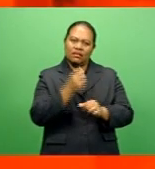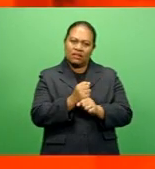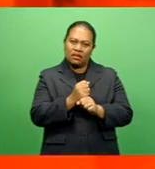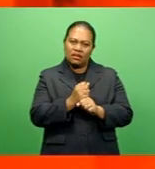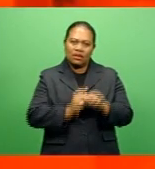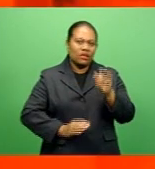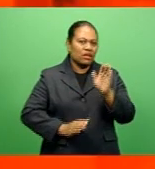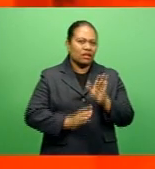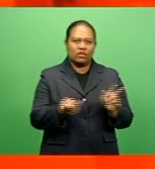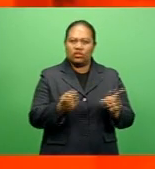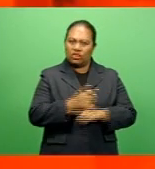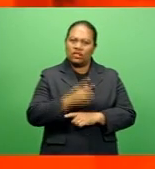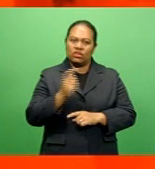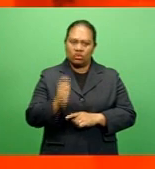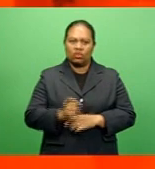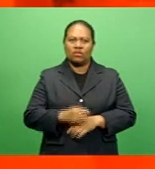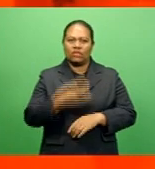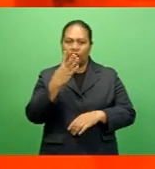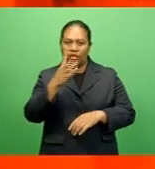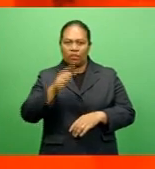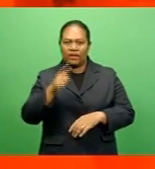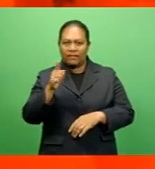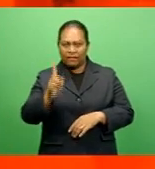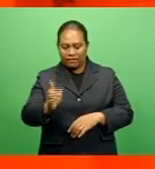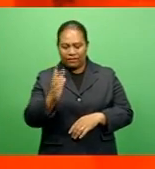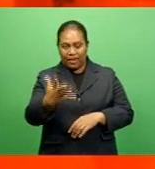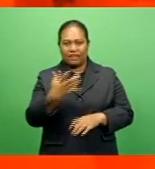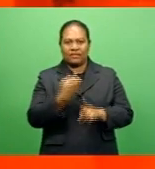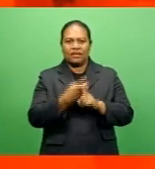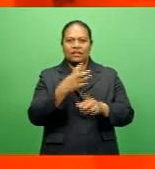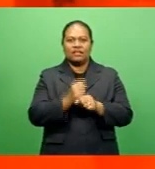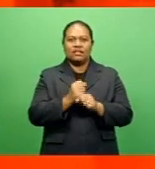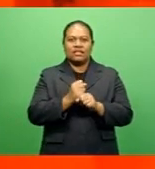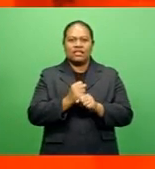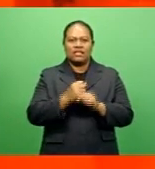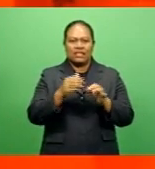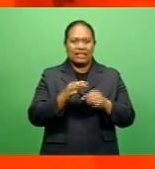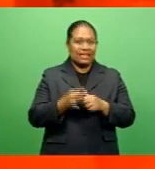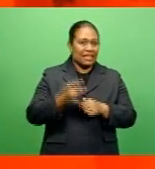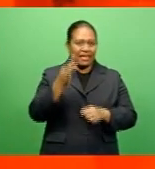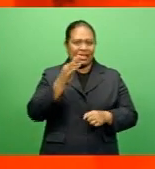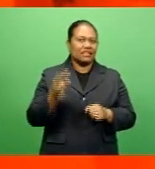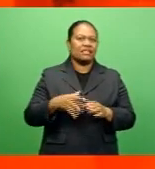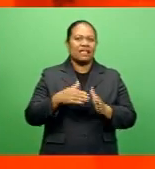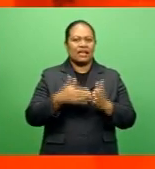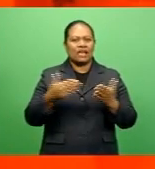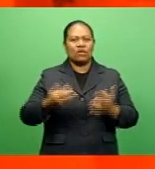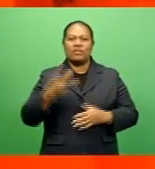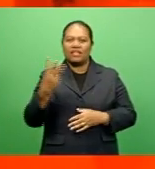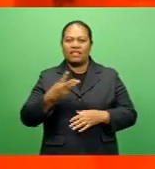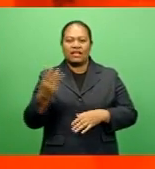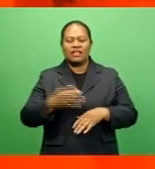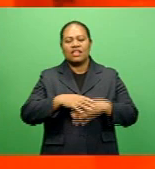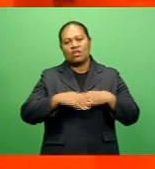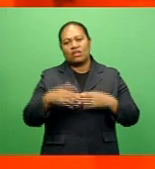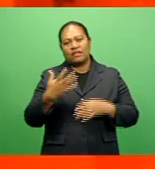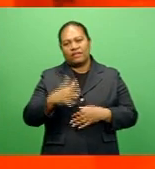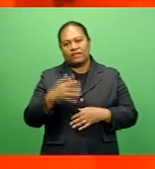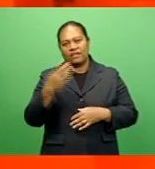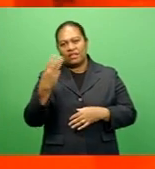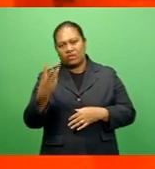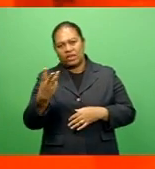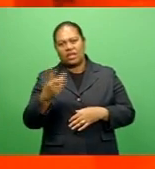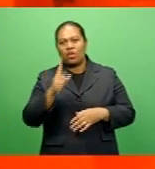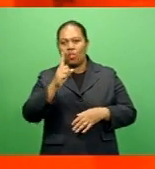as well. A 4.5 kg cylinder will rise from $12.52 to $13.53, an increase of